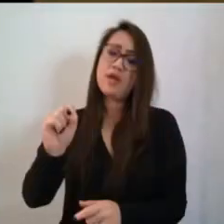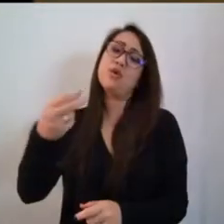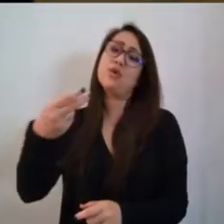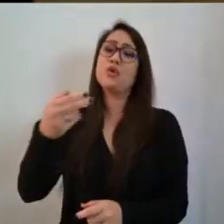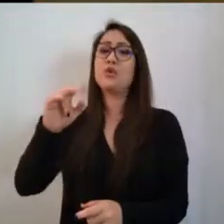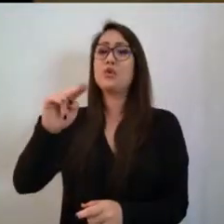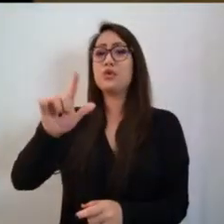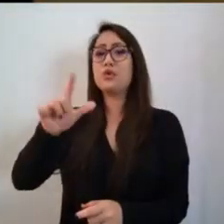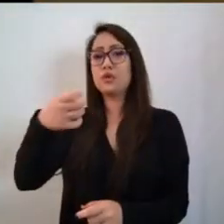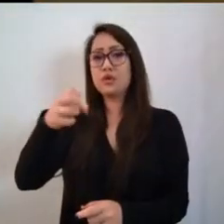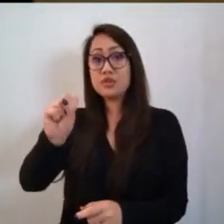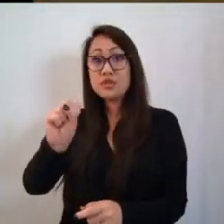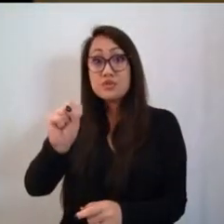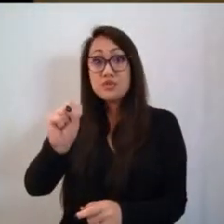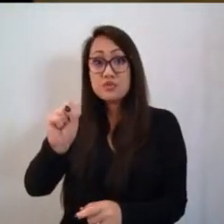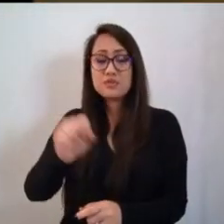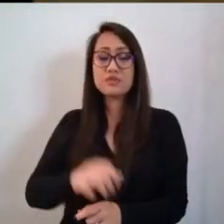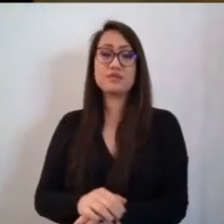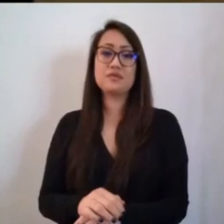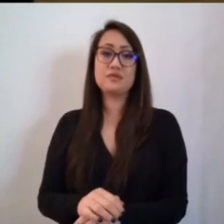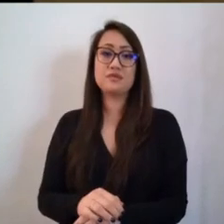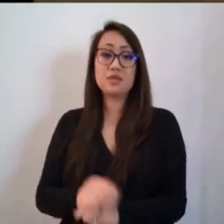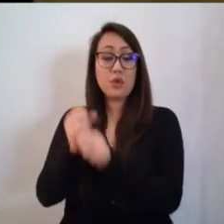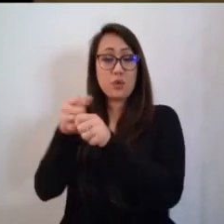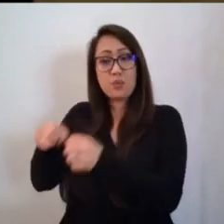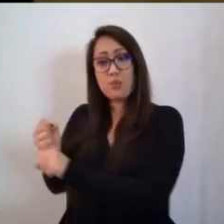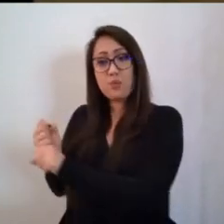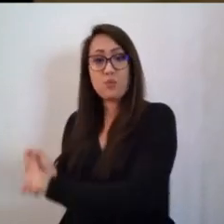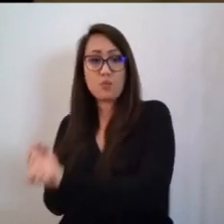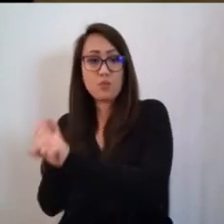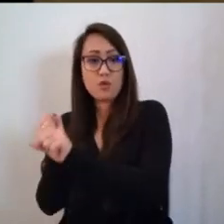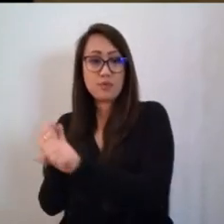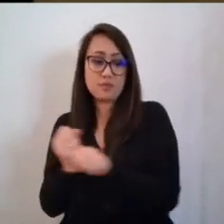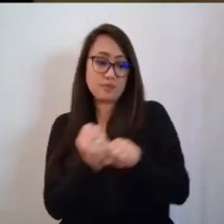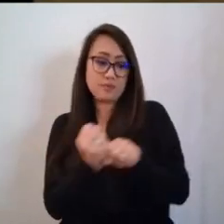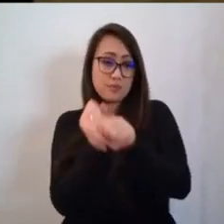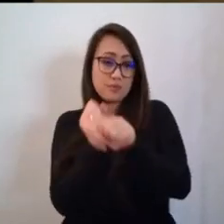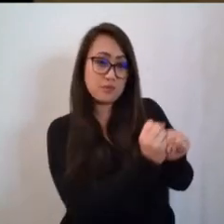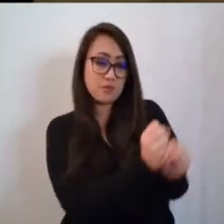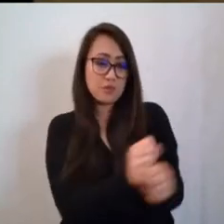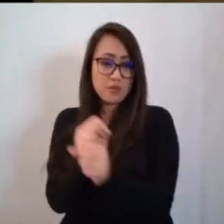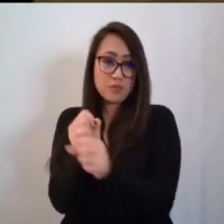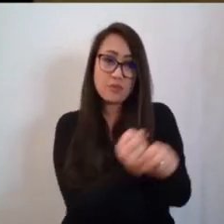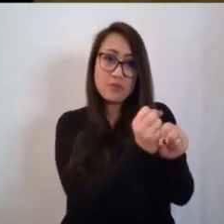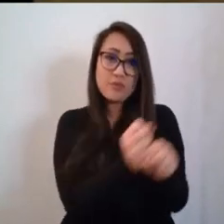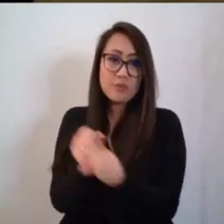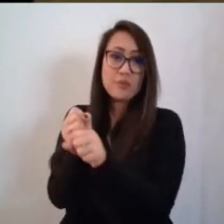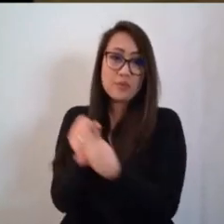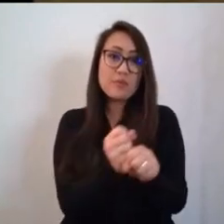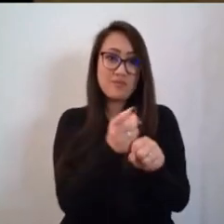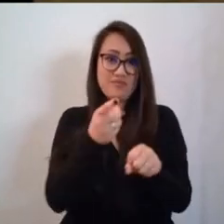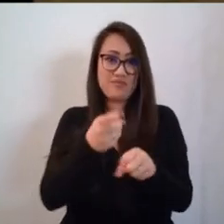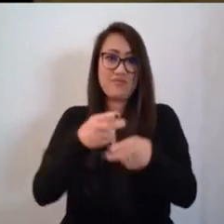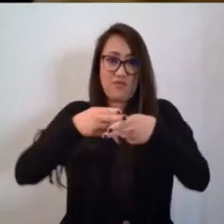He packed birch brooms his son carved with a borrowed kitchen knife.